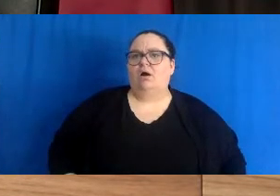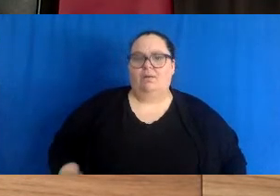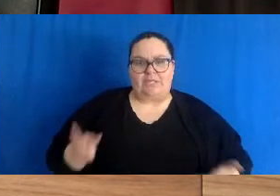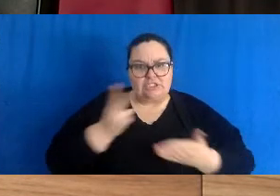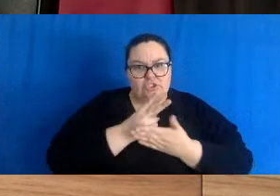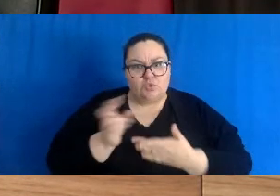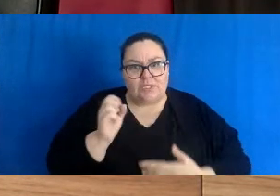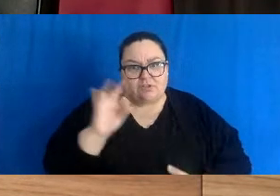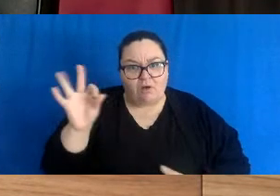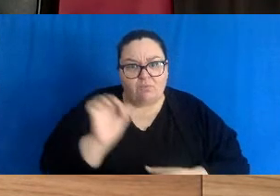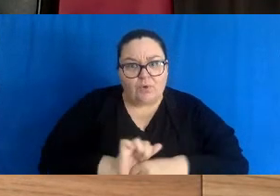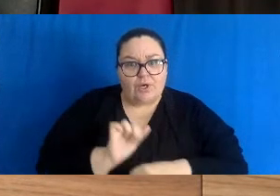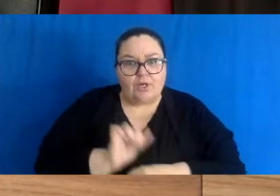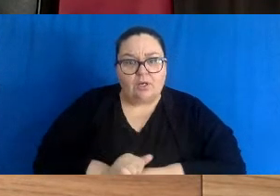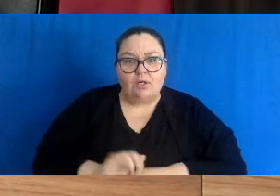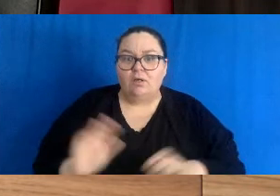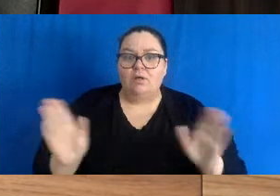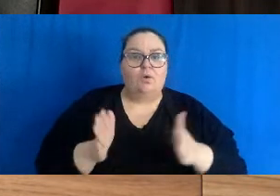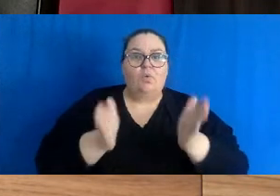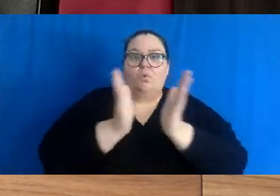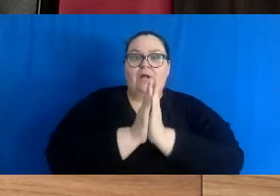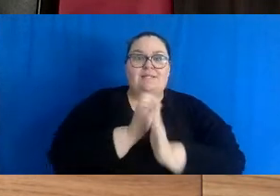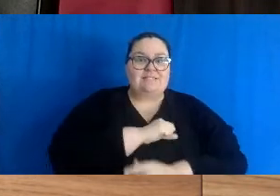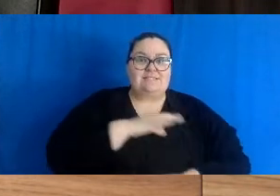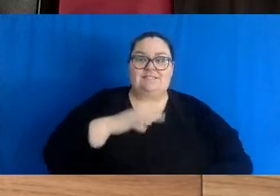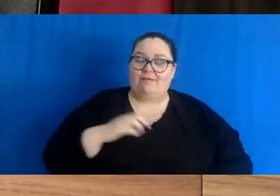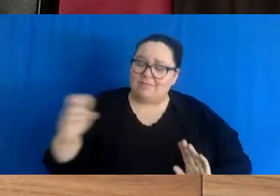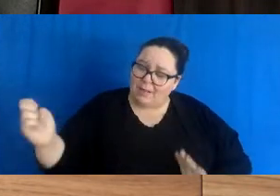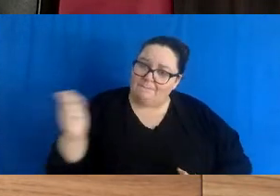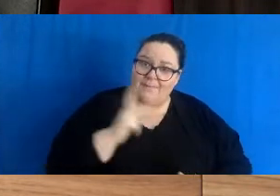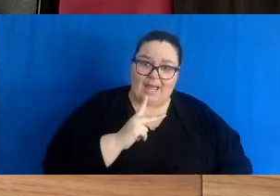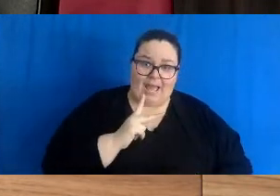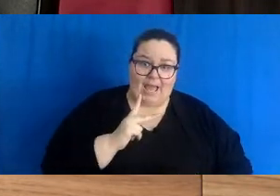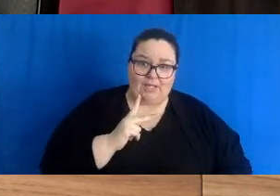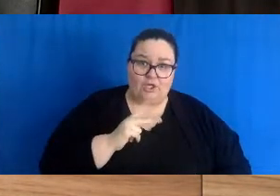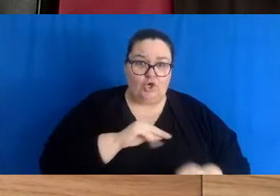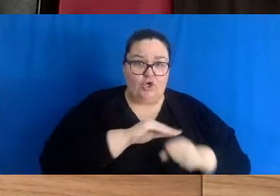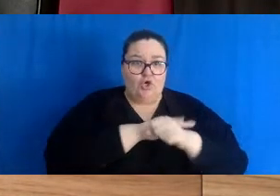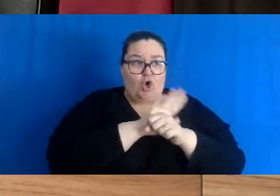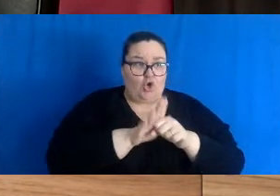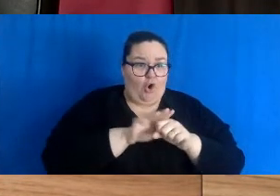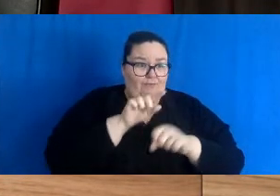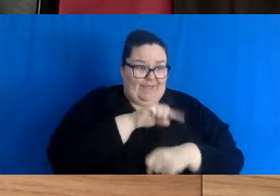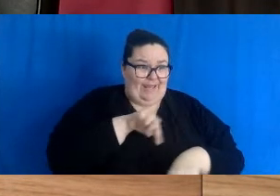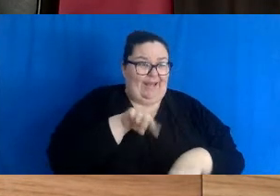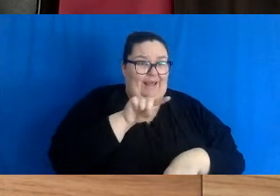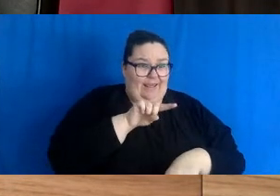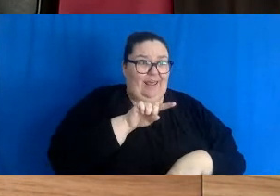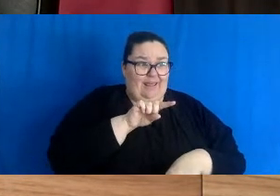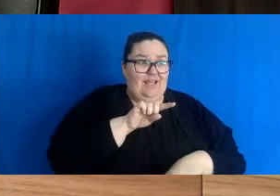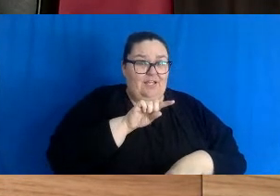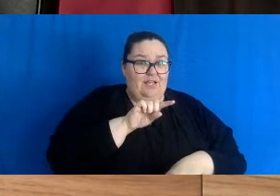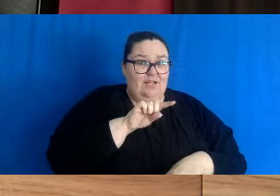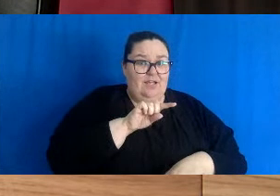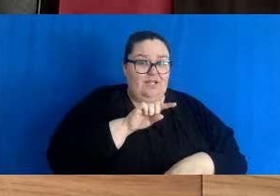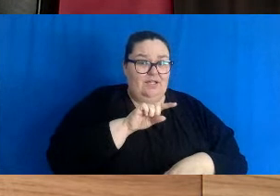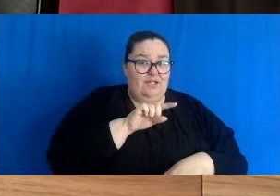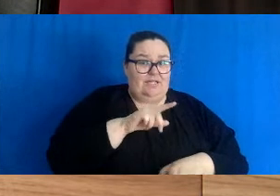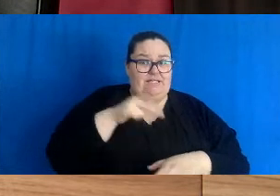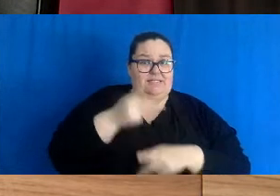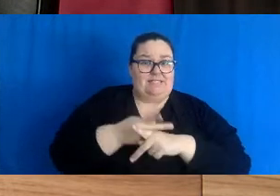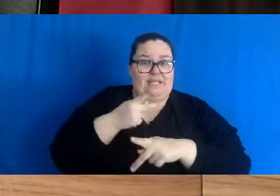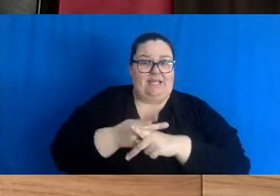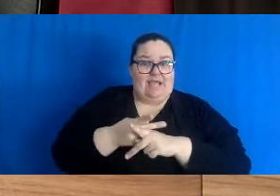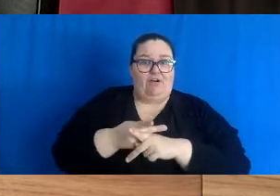weeks. We are asking our staff to come back in that have COVID infections to look after our patients.